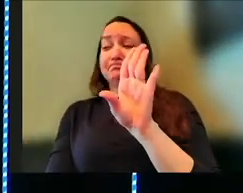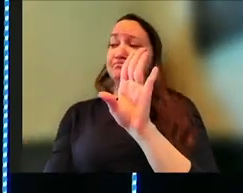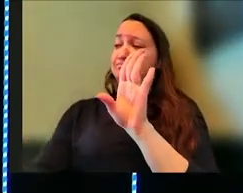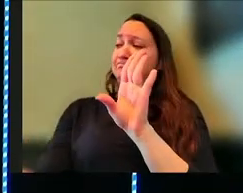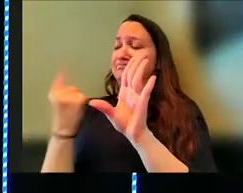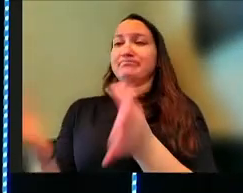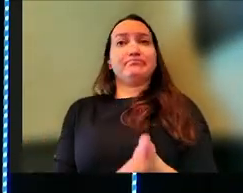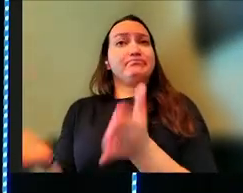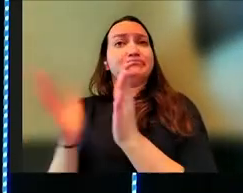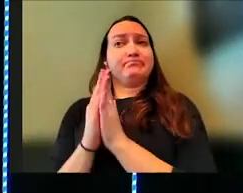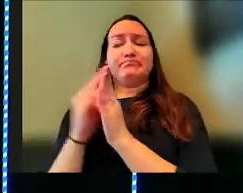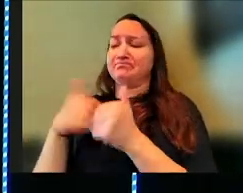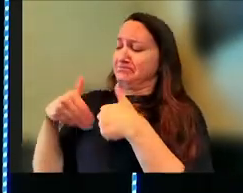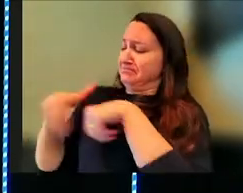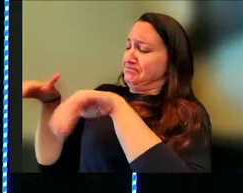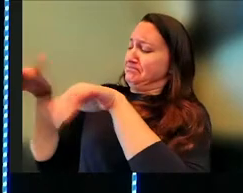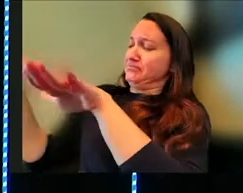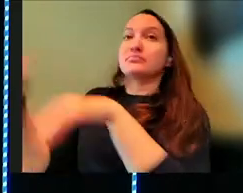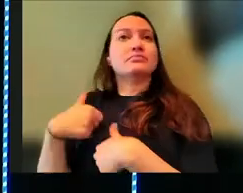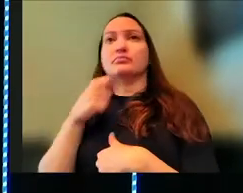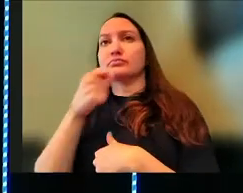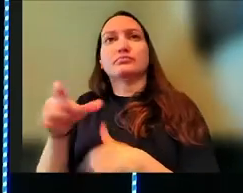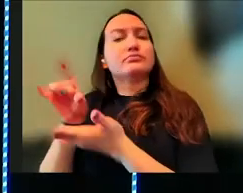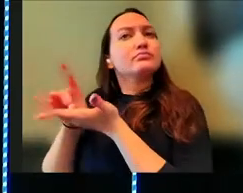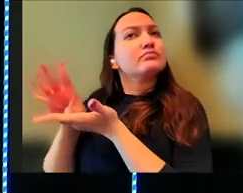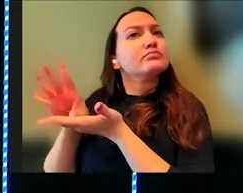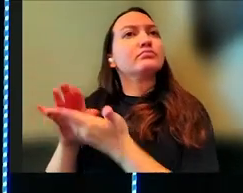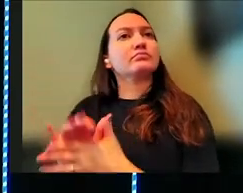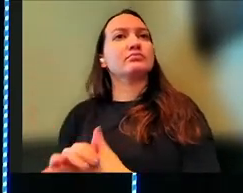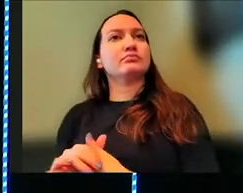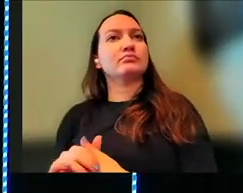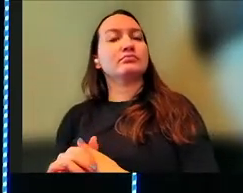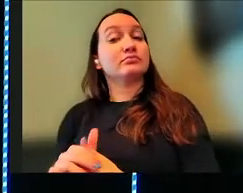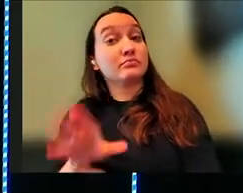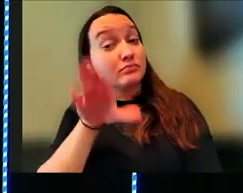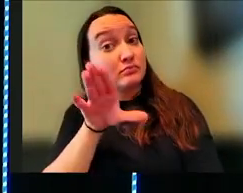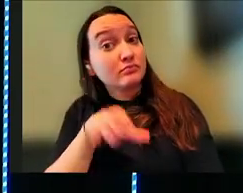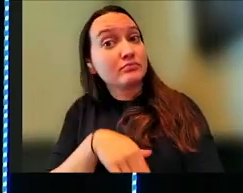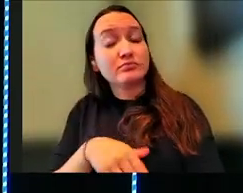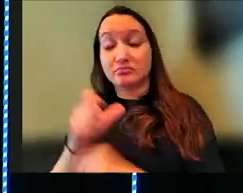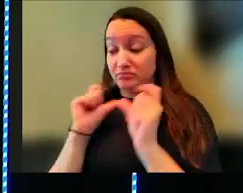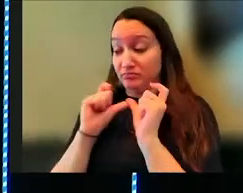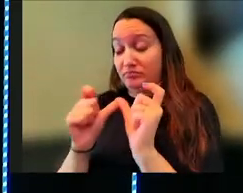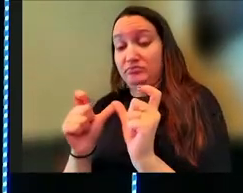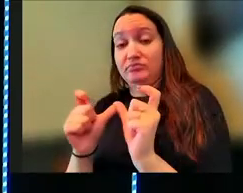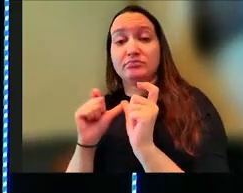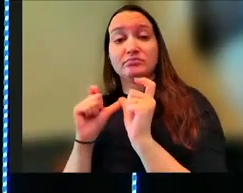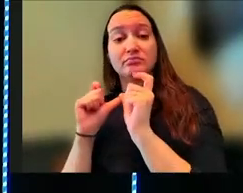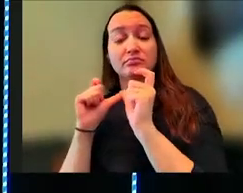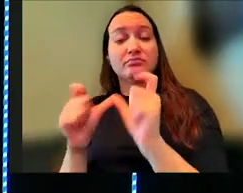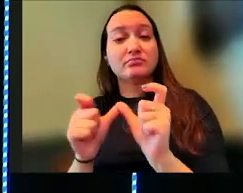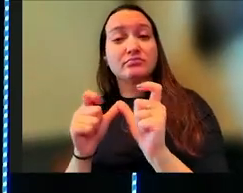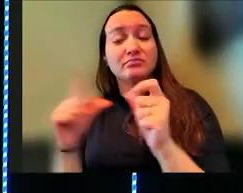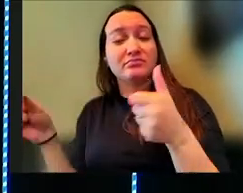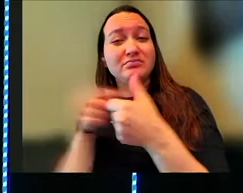and I will not turn you away. I will not rebuke you. Now, hear this. If you continue on in that first chapter of James, it's like, come to